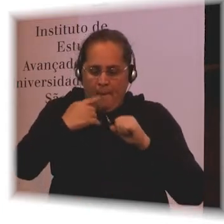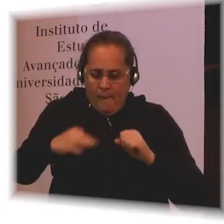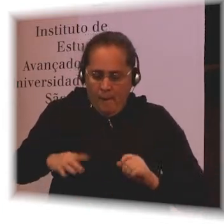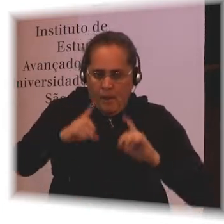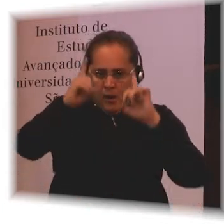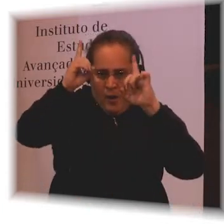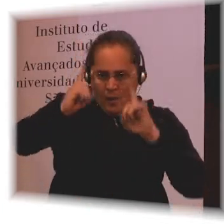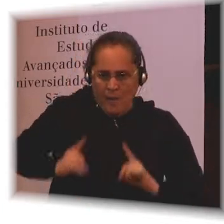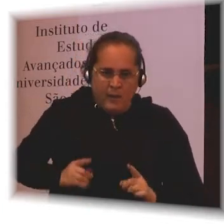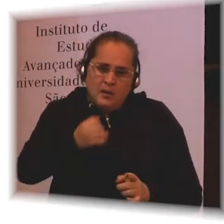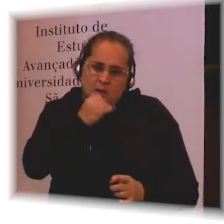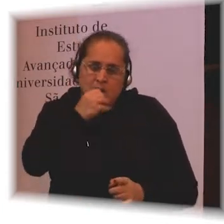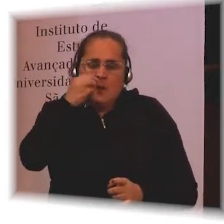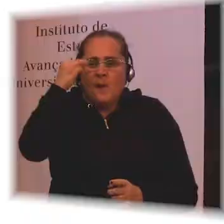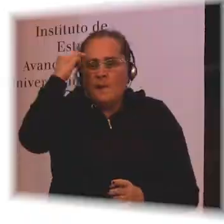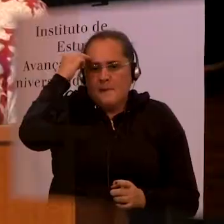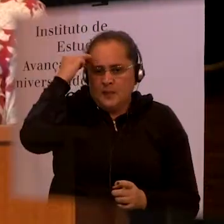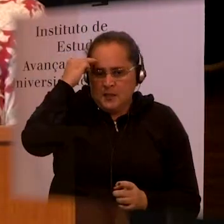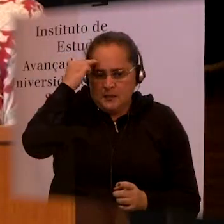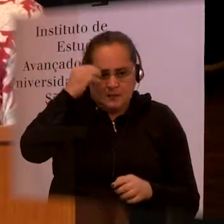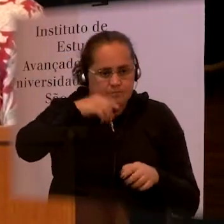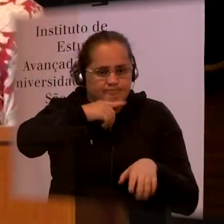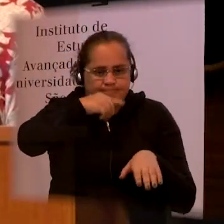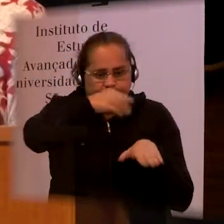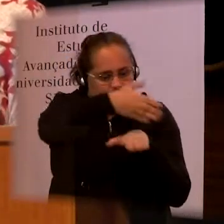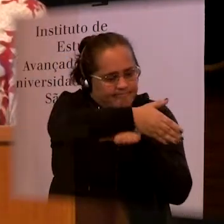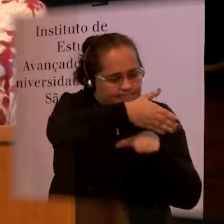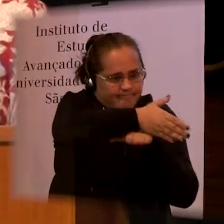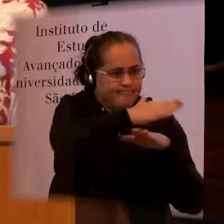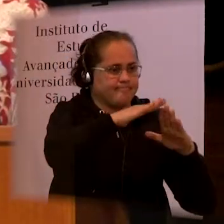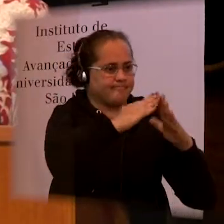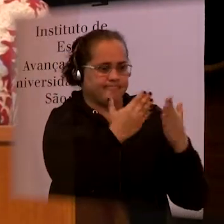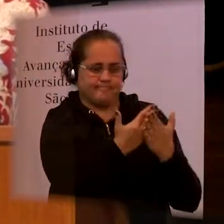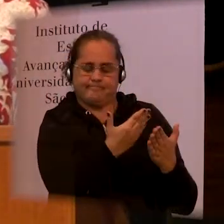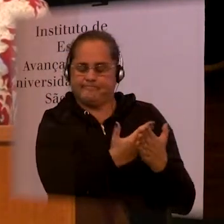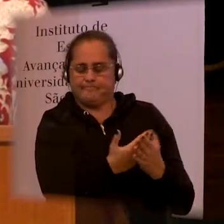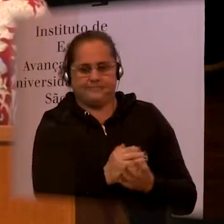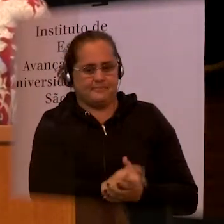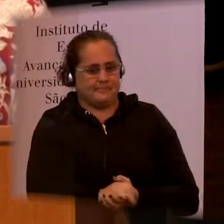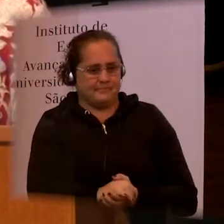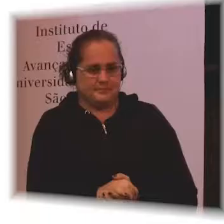something that we find again and again and again. So the children with disabilities are not going to school.